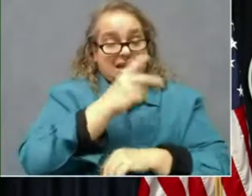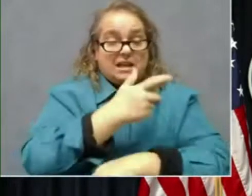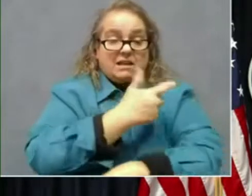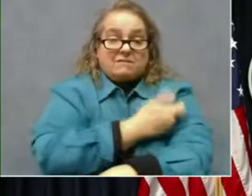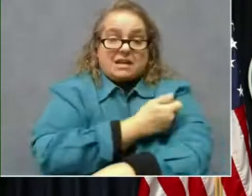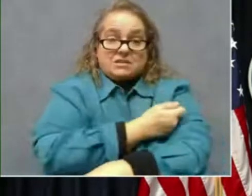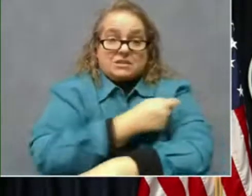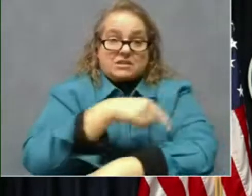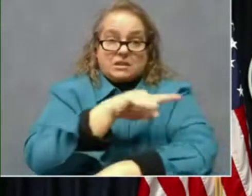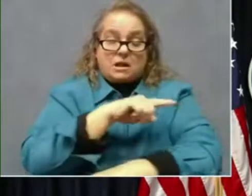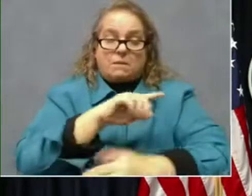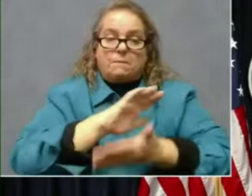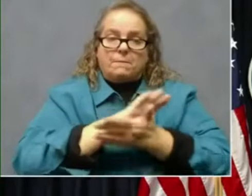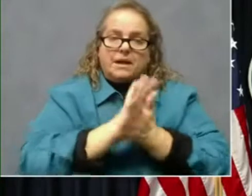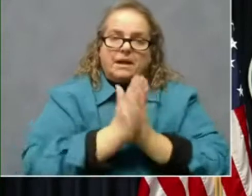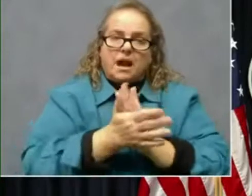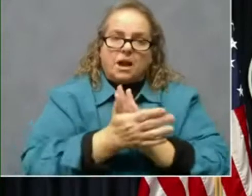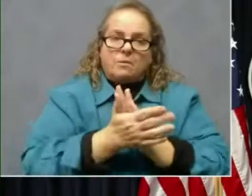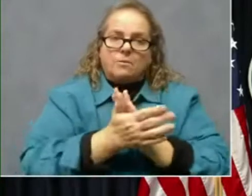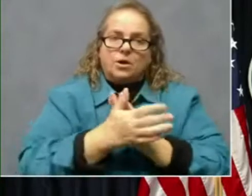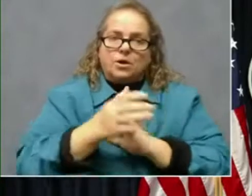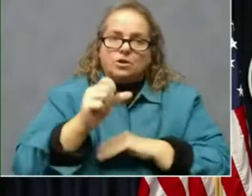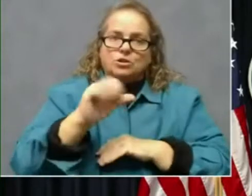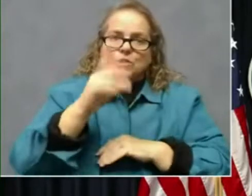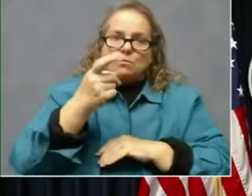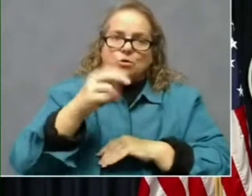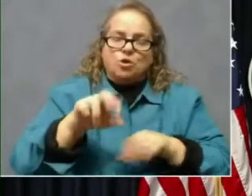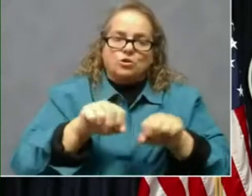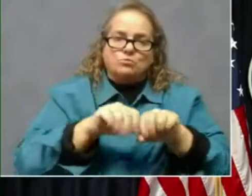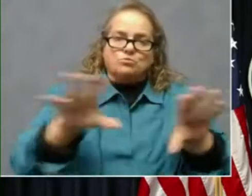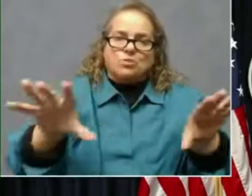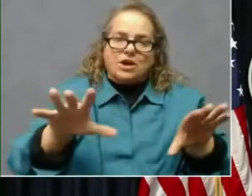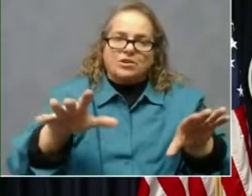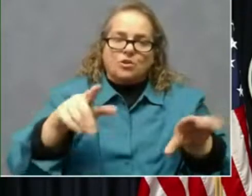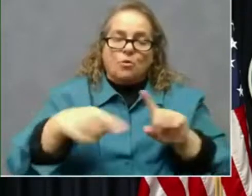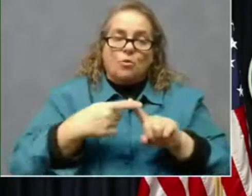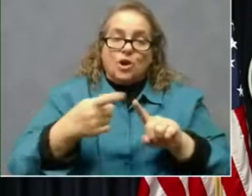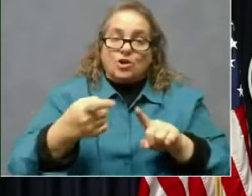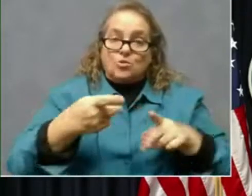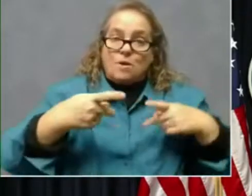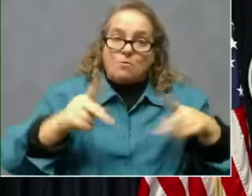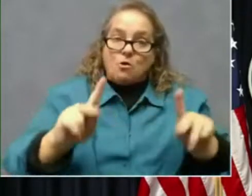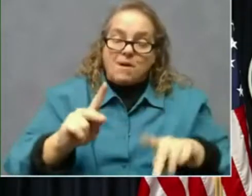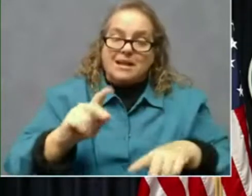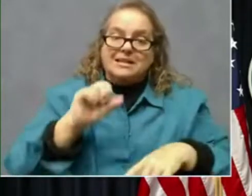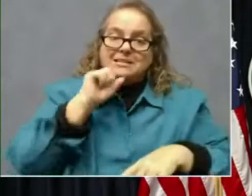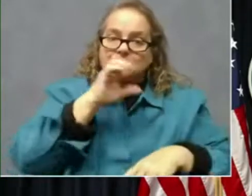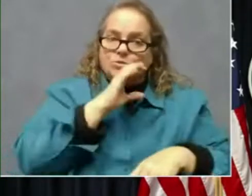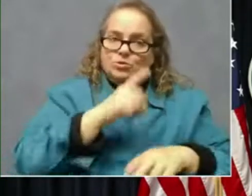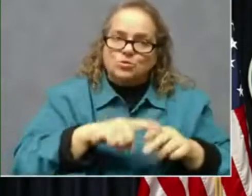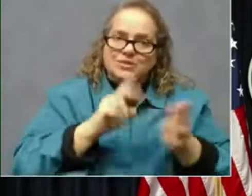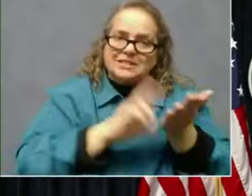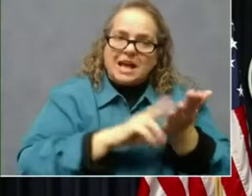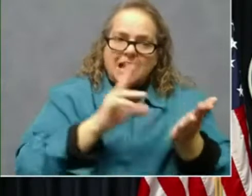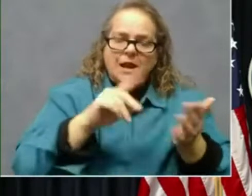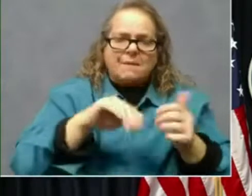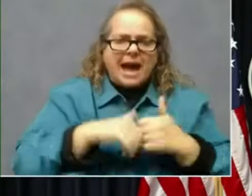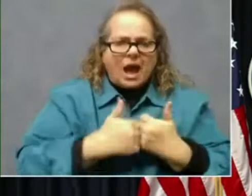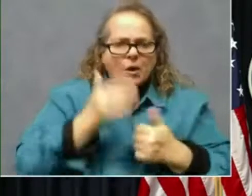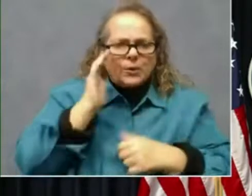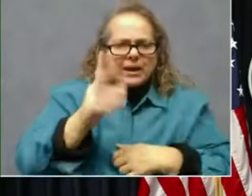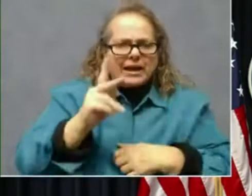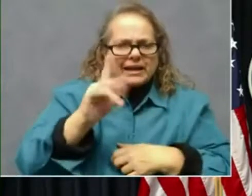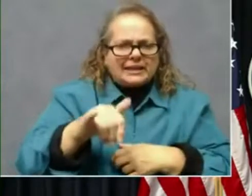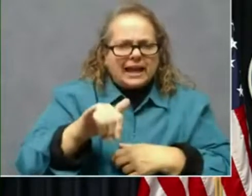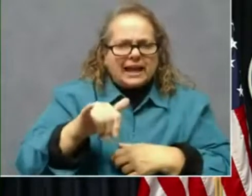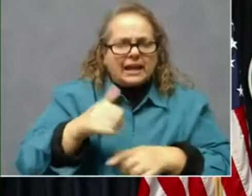spreader events. One, when they allow seniors to sign up for the vaccines, how will Kentucky avoid that? And do you have an exact date or